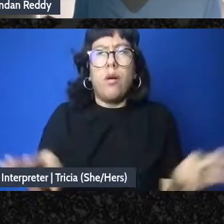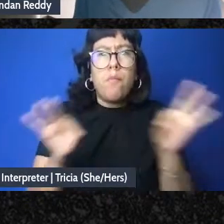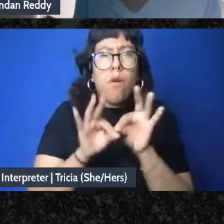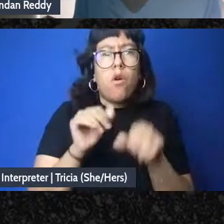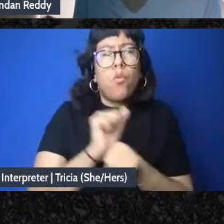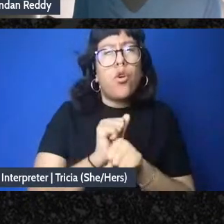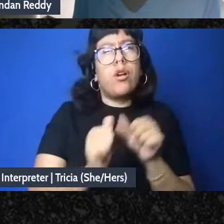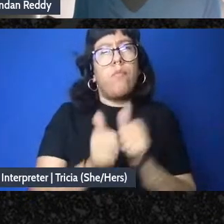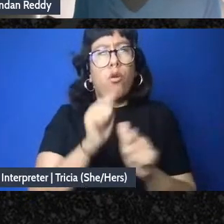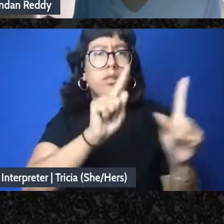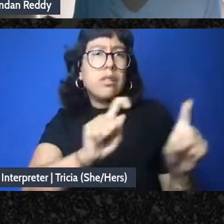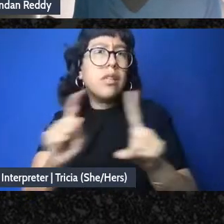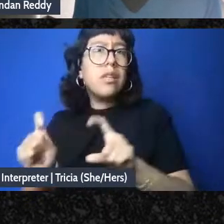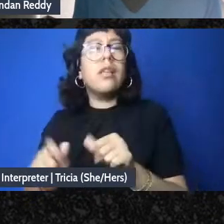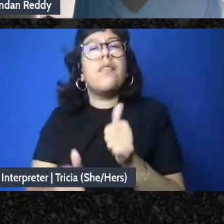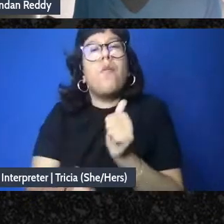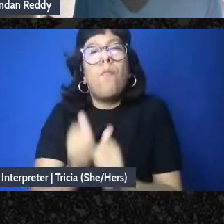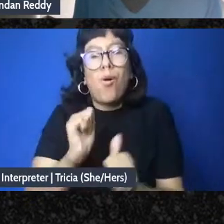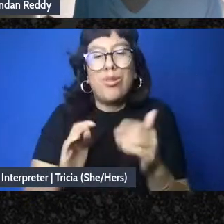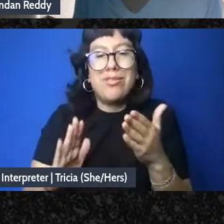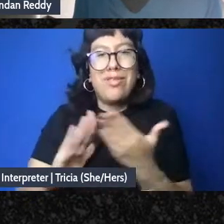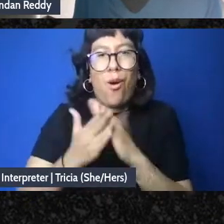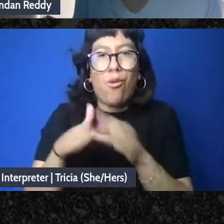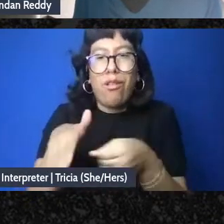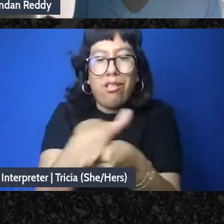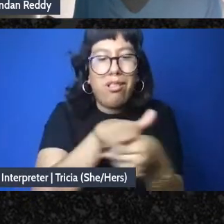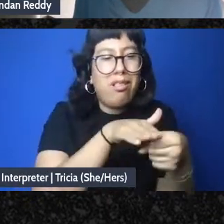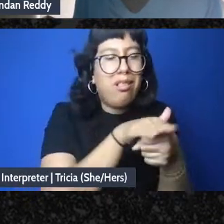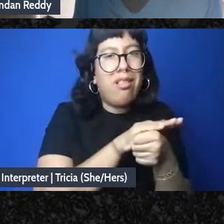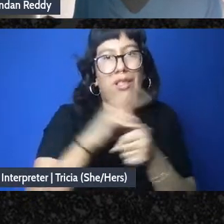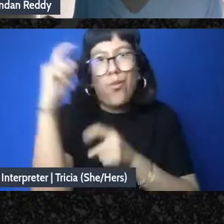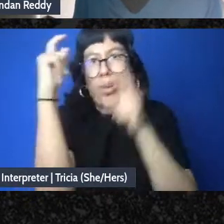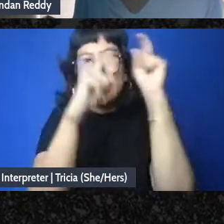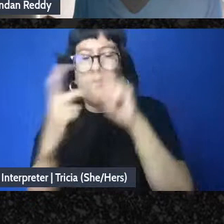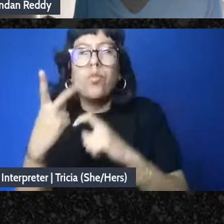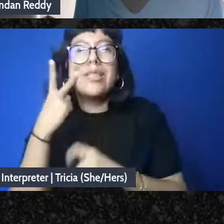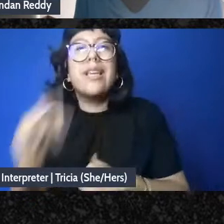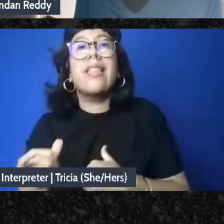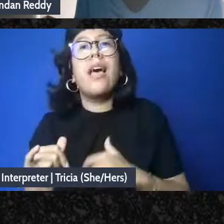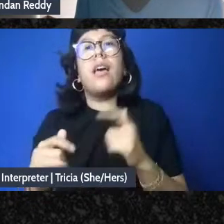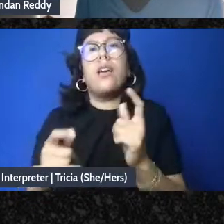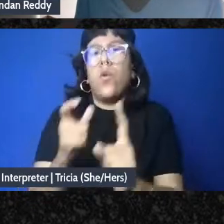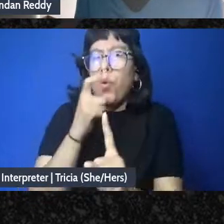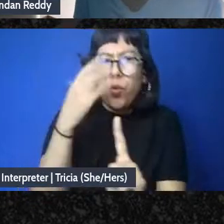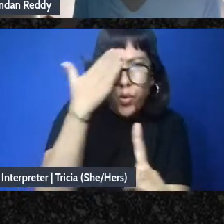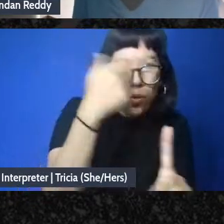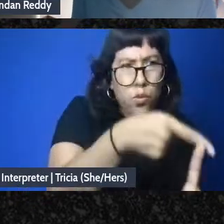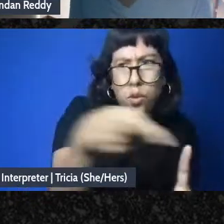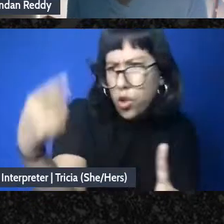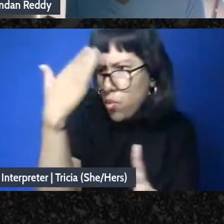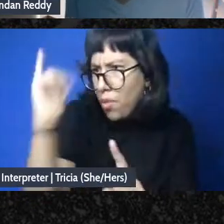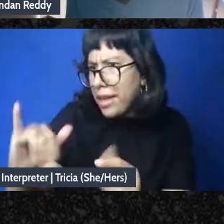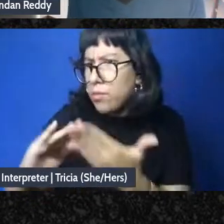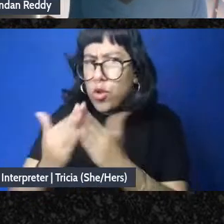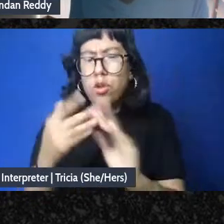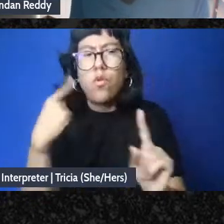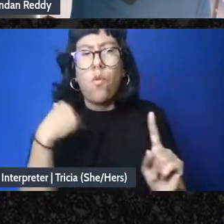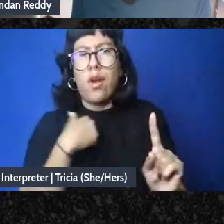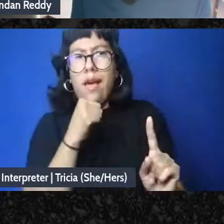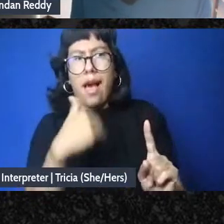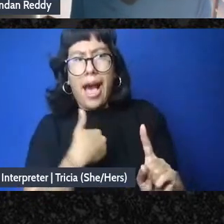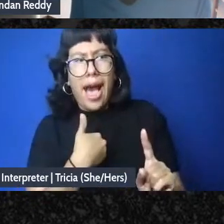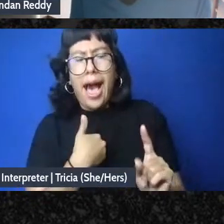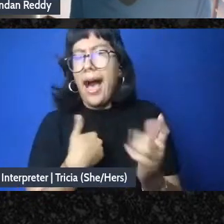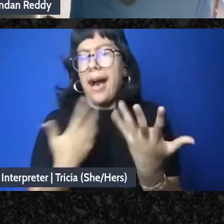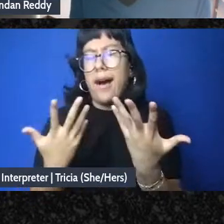generative is usually with the most local wisdom and we especially see this in disaster that it's who knew who was on that block who didn't have a place to